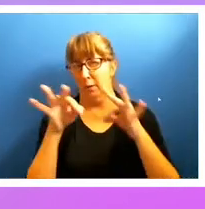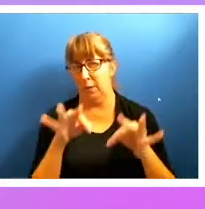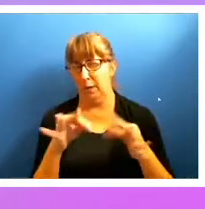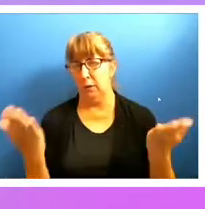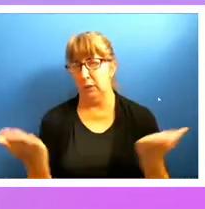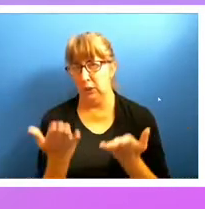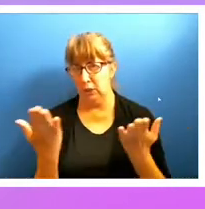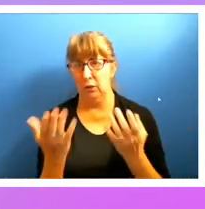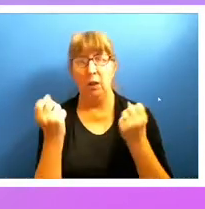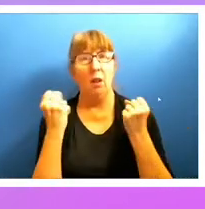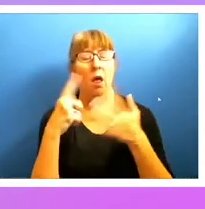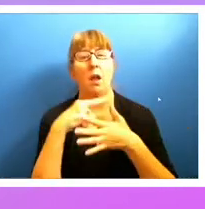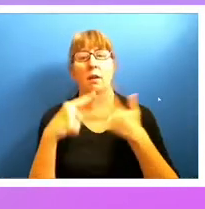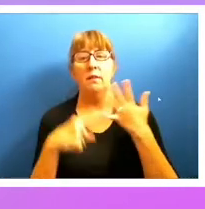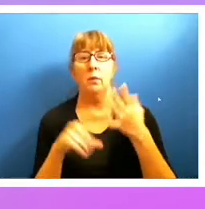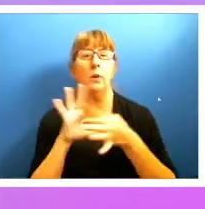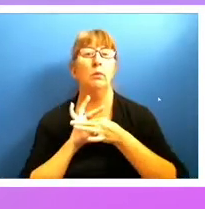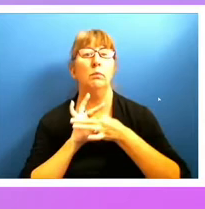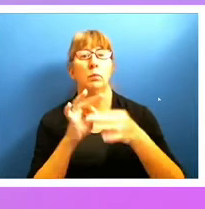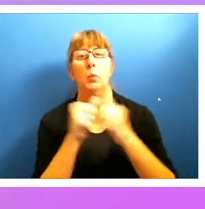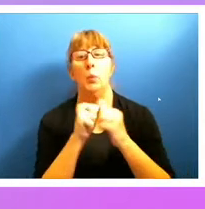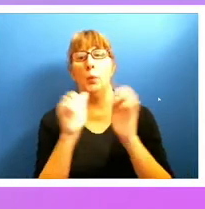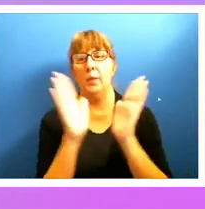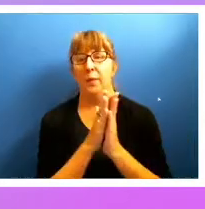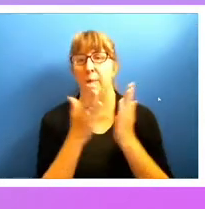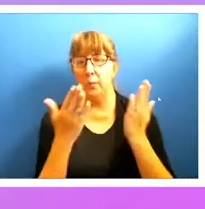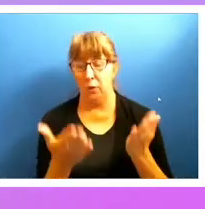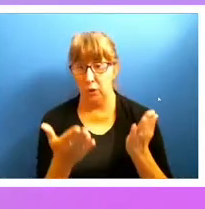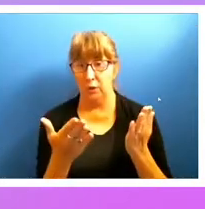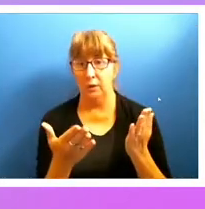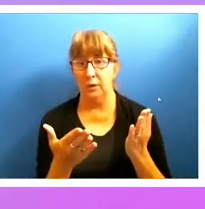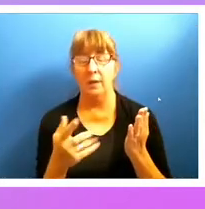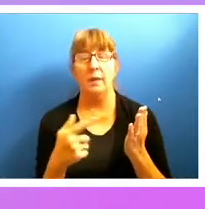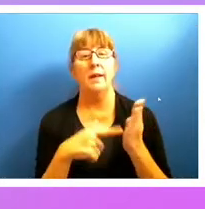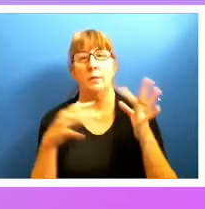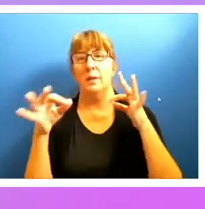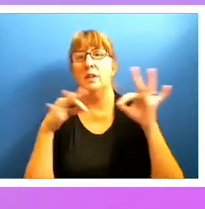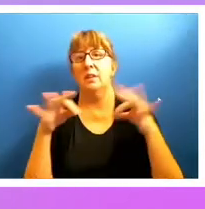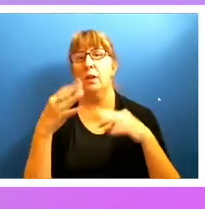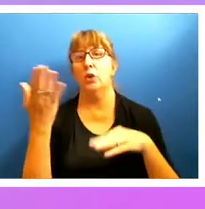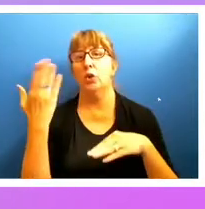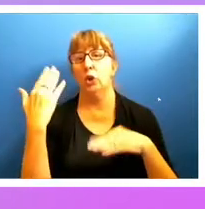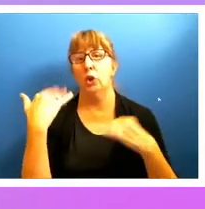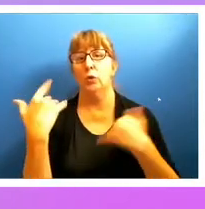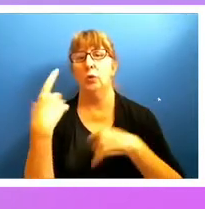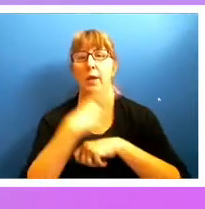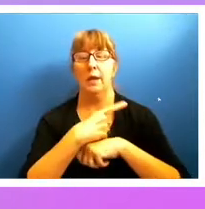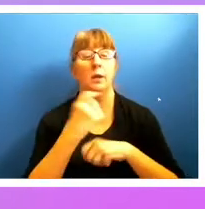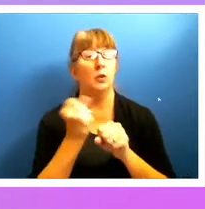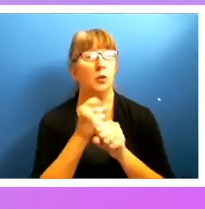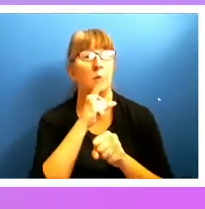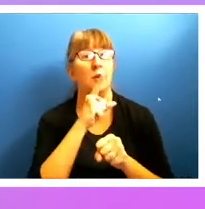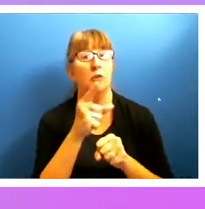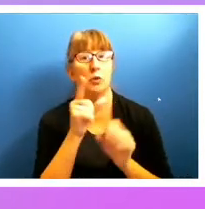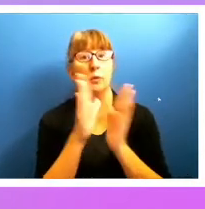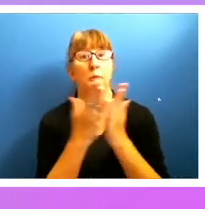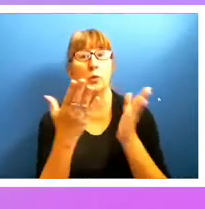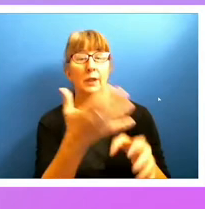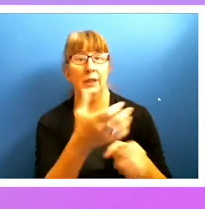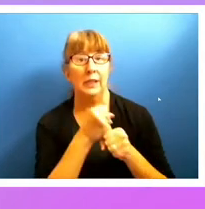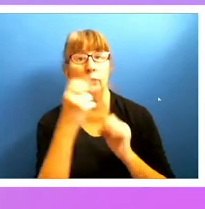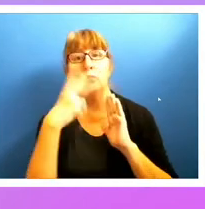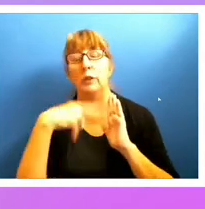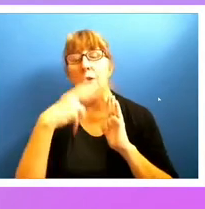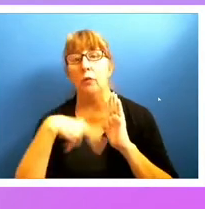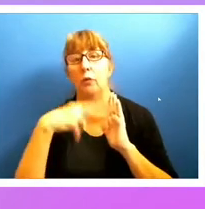actually, you know, tunes directly into the book that Dylan Barrell's written that's been discussed earlier today. So make sure and get your book and read through